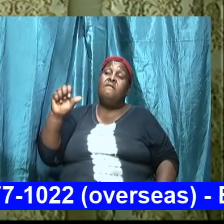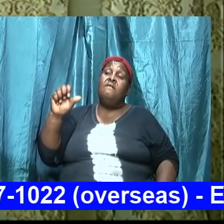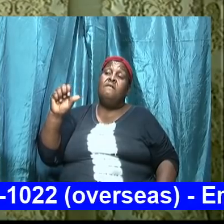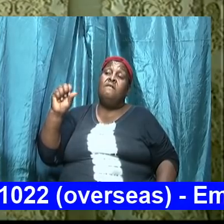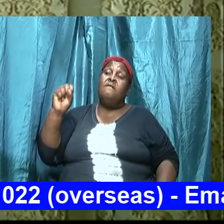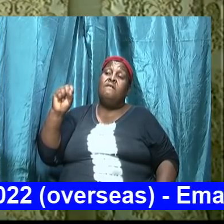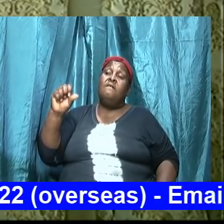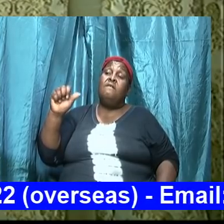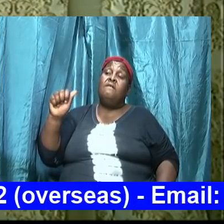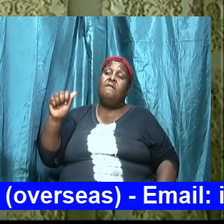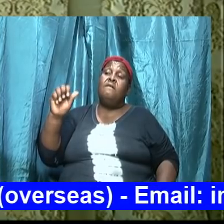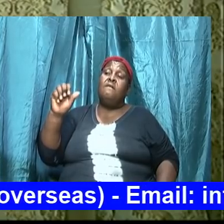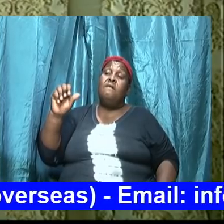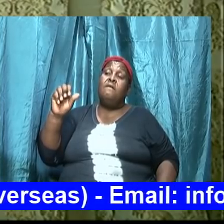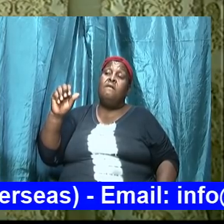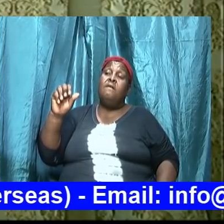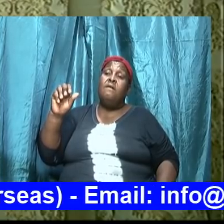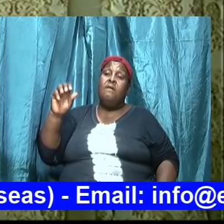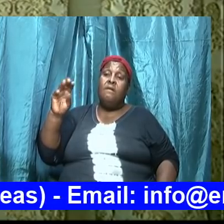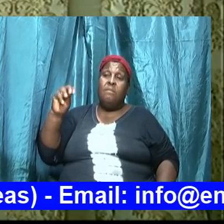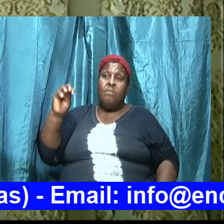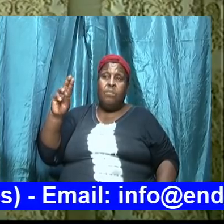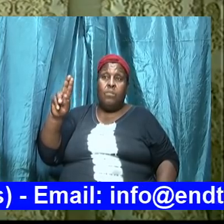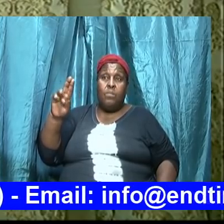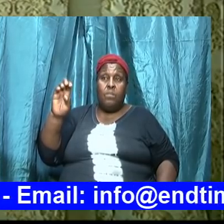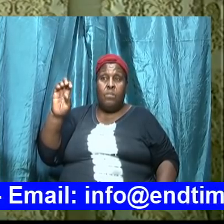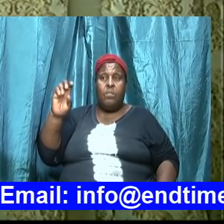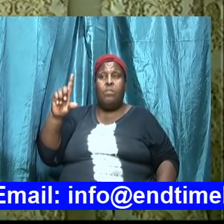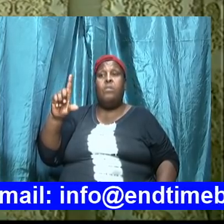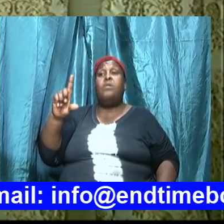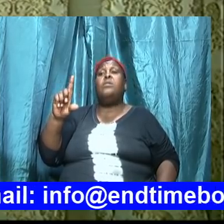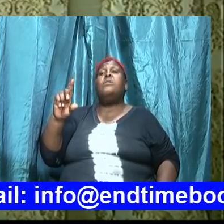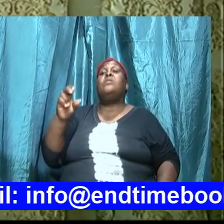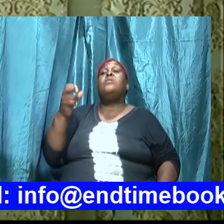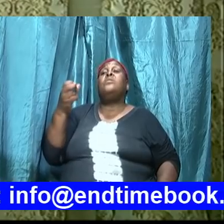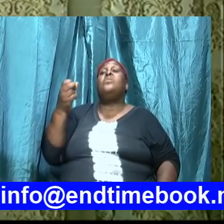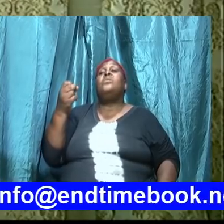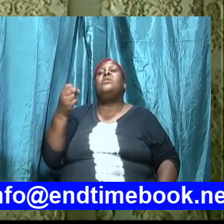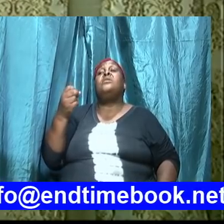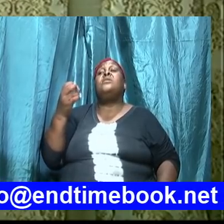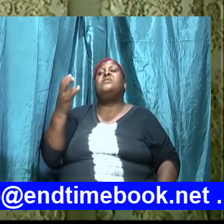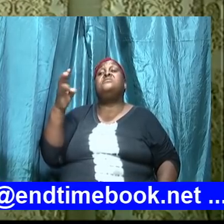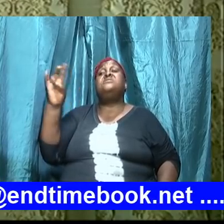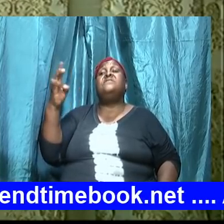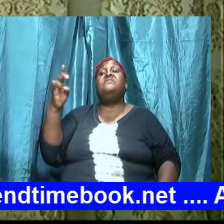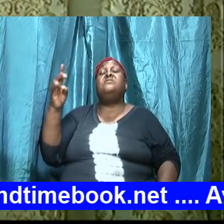this is how Satan operates don't lose sight of it